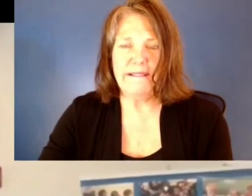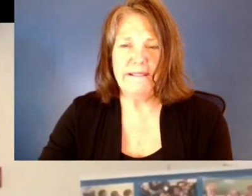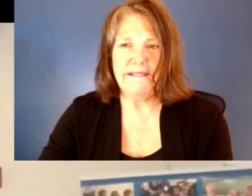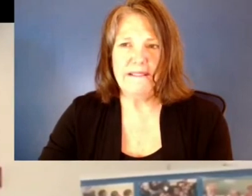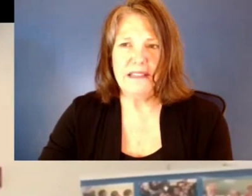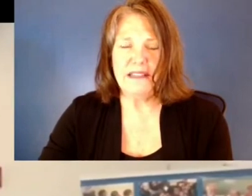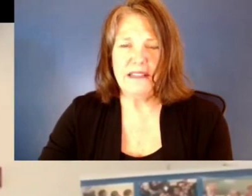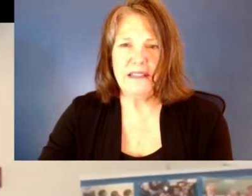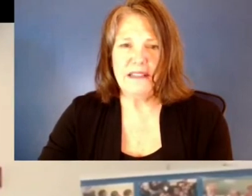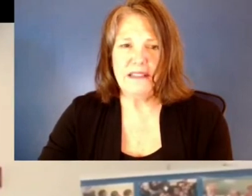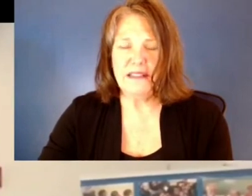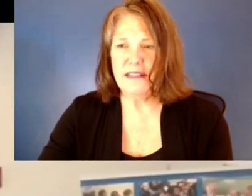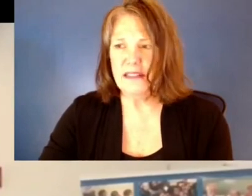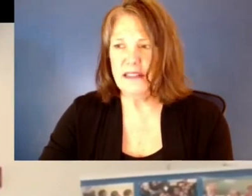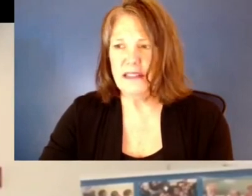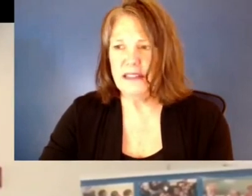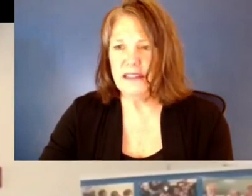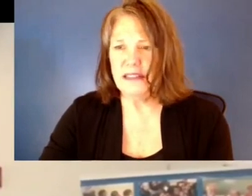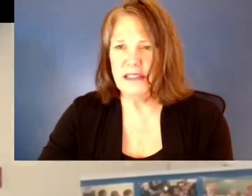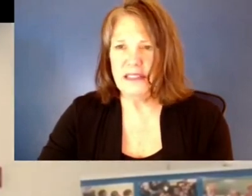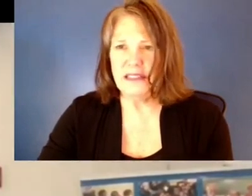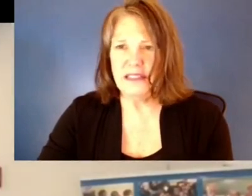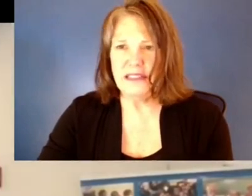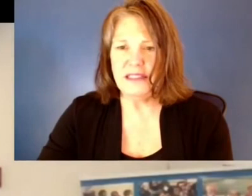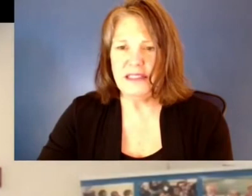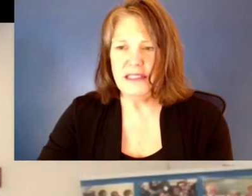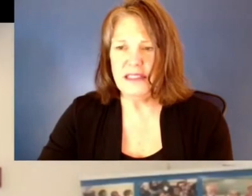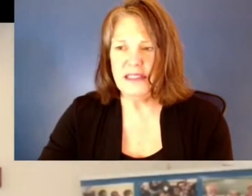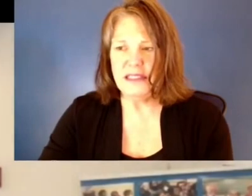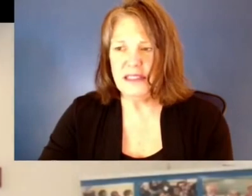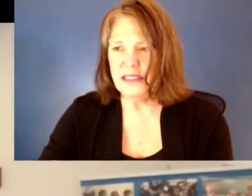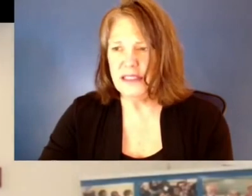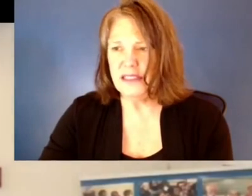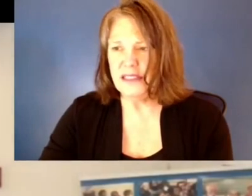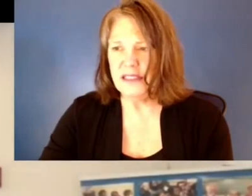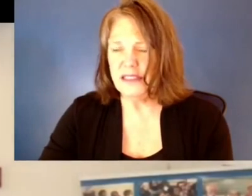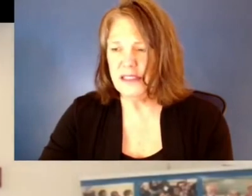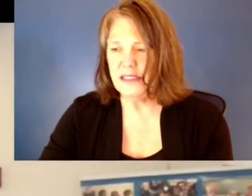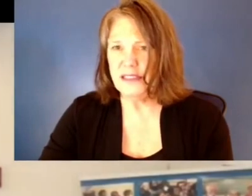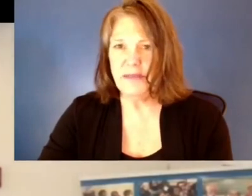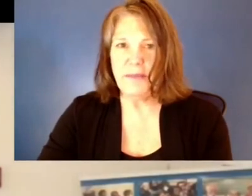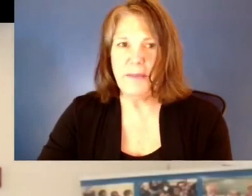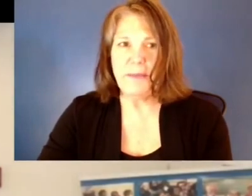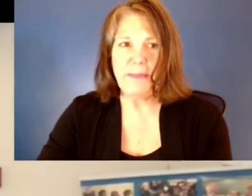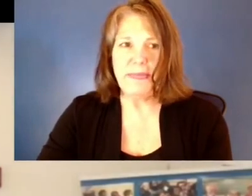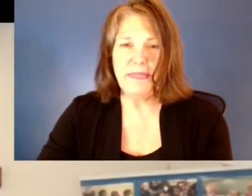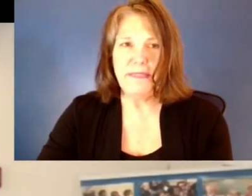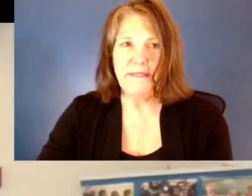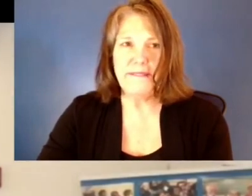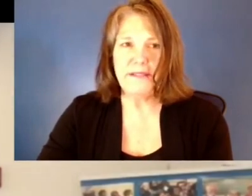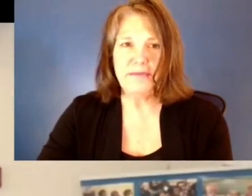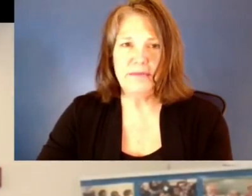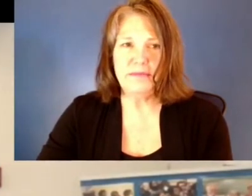serving as the president of Global Minnesota. We're a 70-year-old organization that's part of the